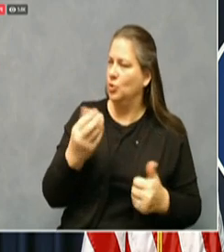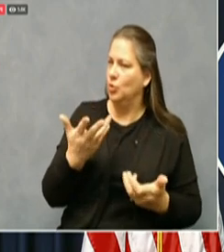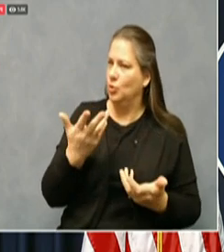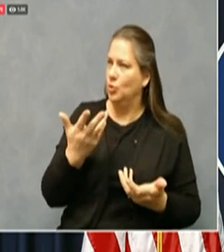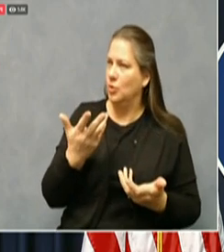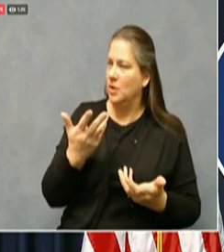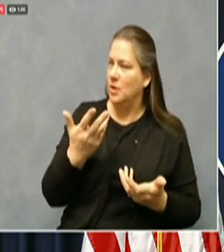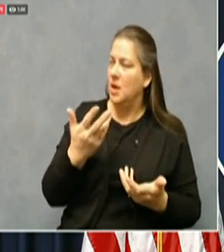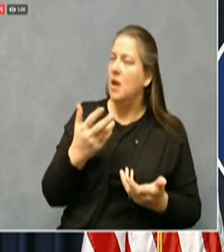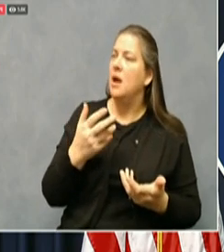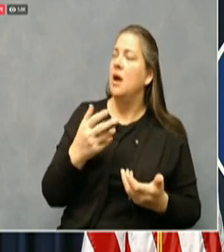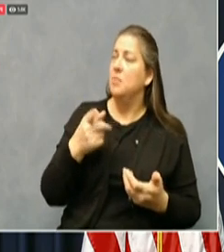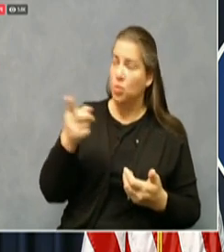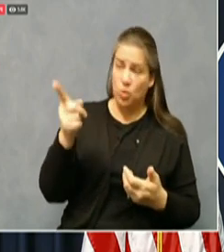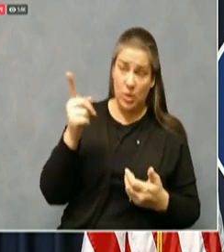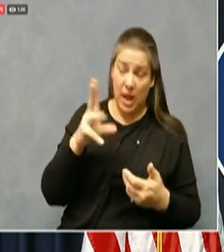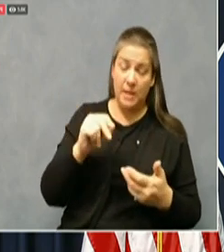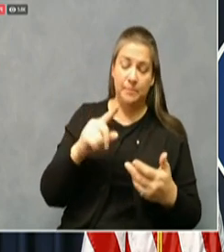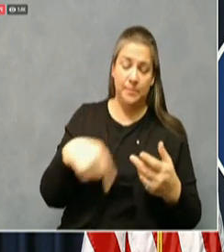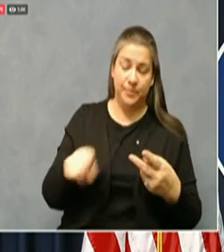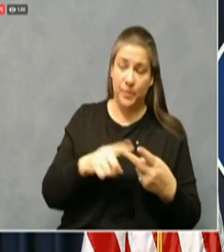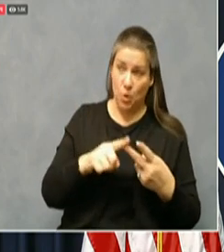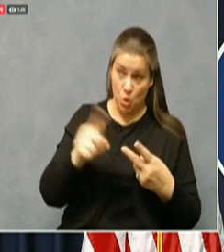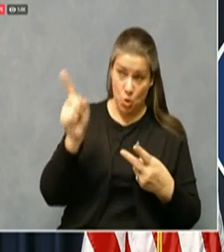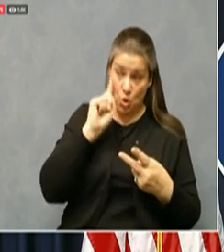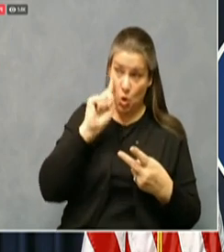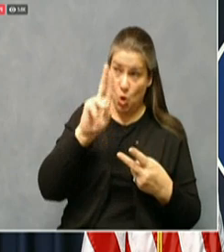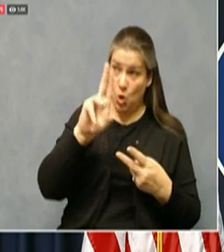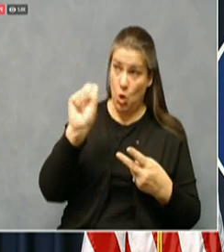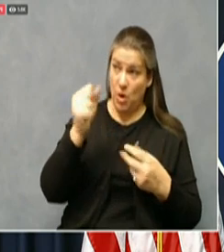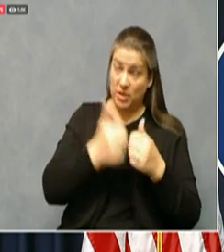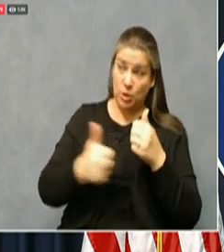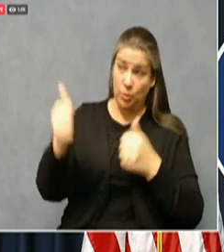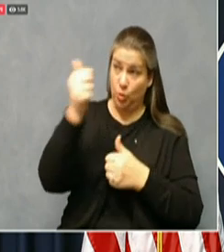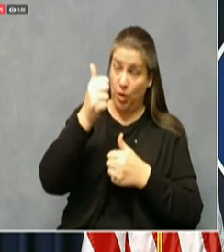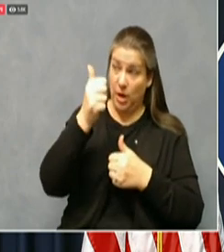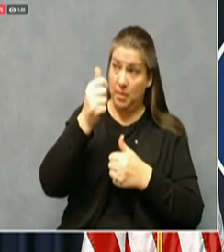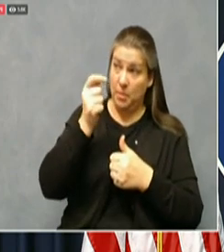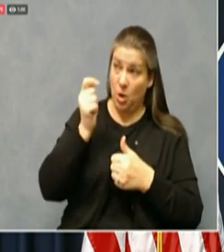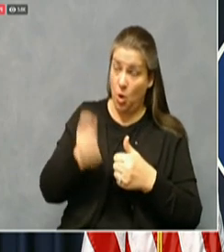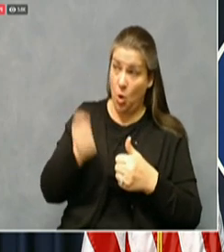Have you heard anything whether the US Supreme Court is going to take up the AG's appeal? Thank you.